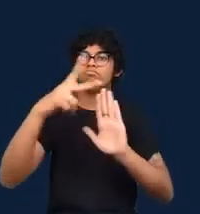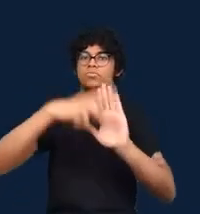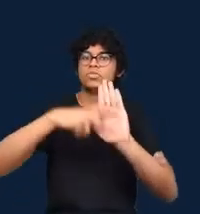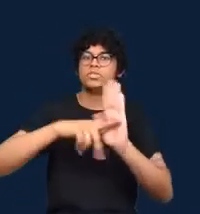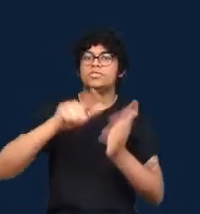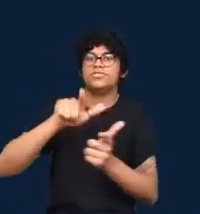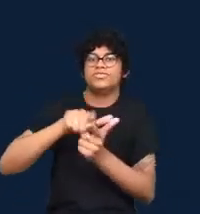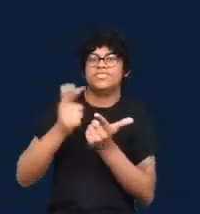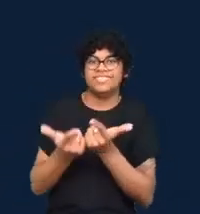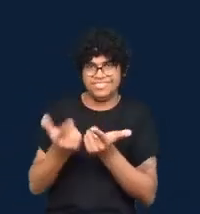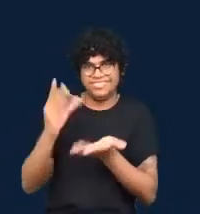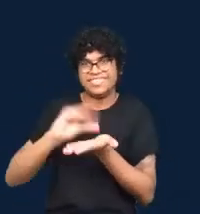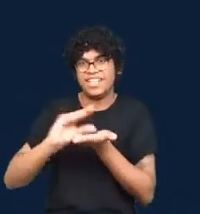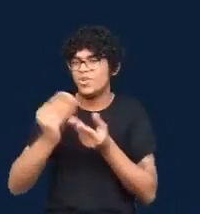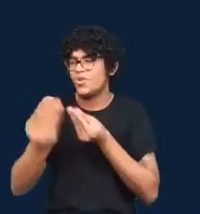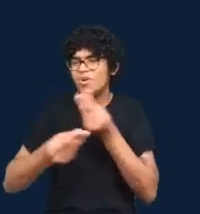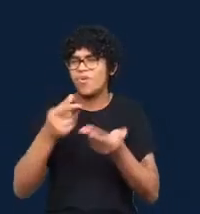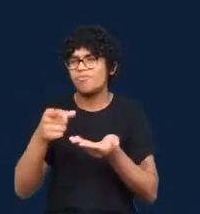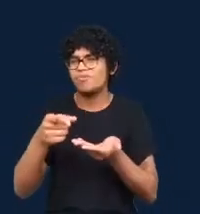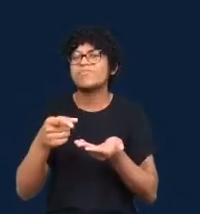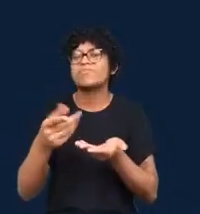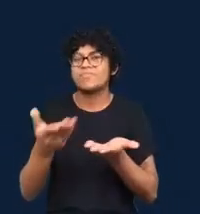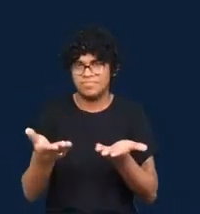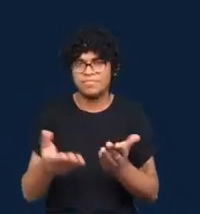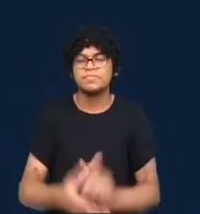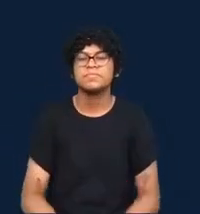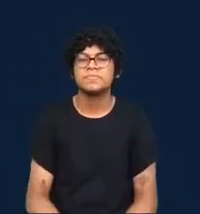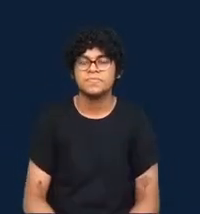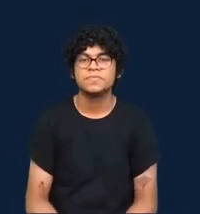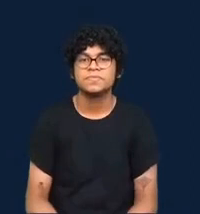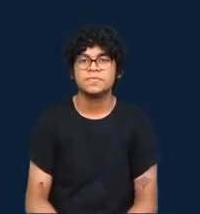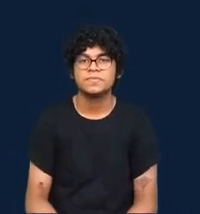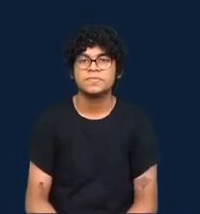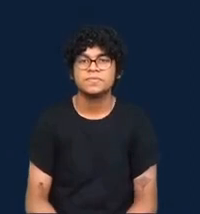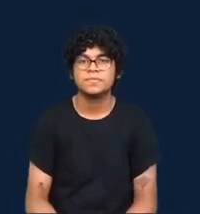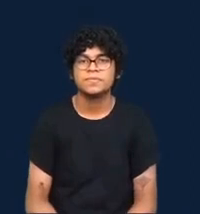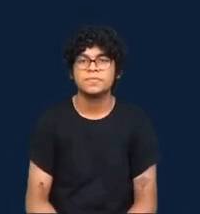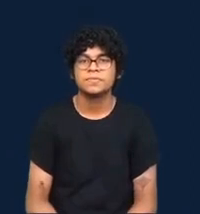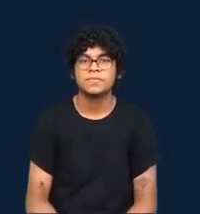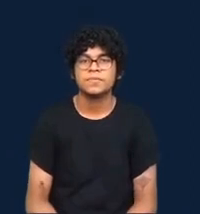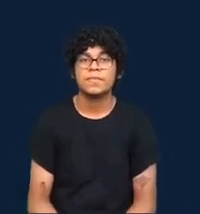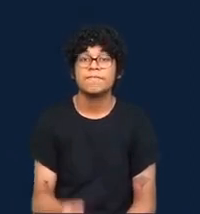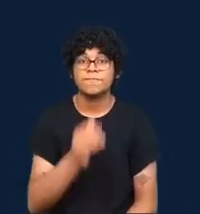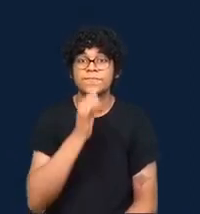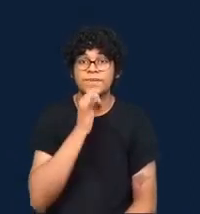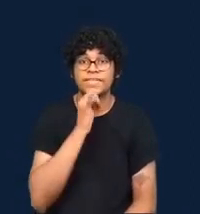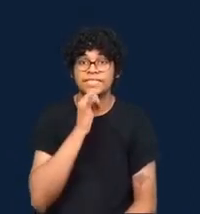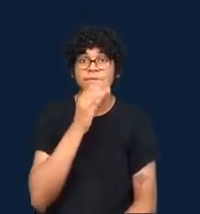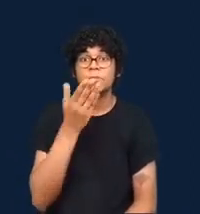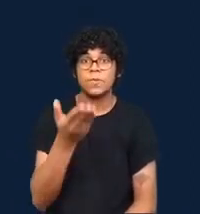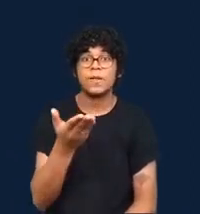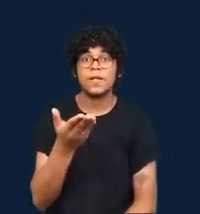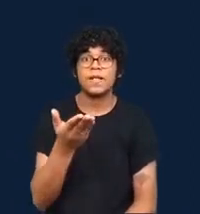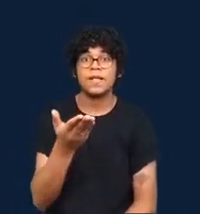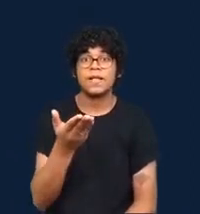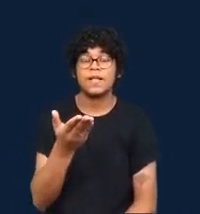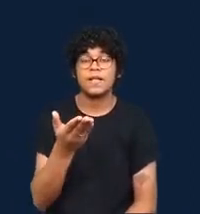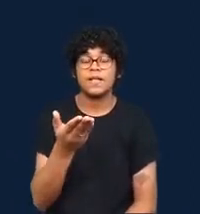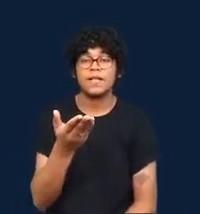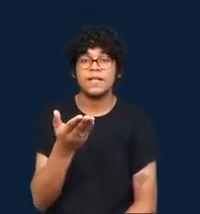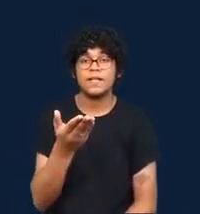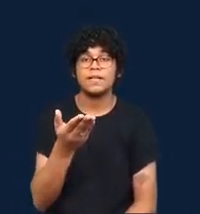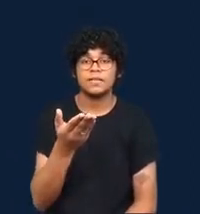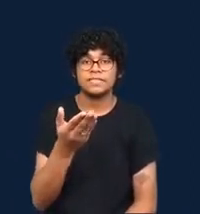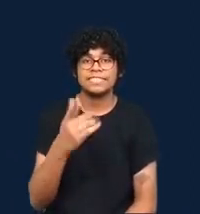And one example of how this could be materialized we think is offered by a data journalist in her chapter in the